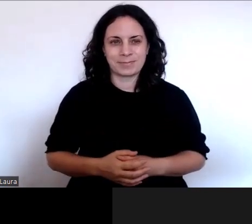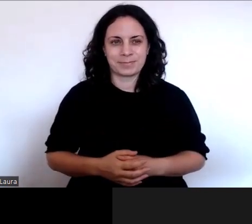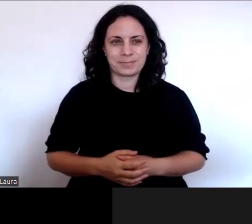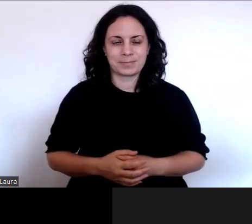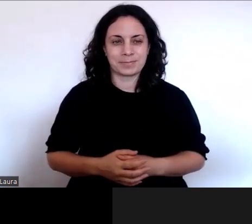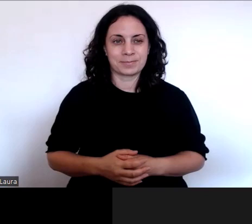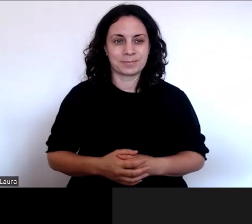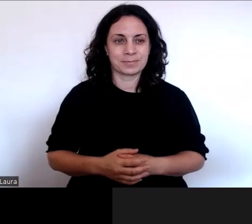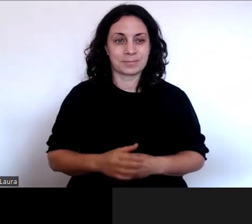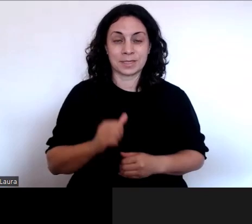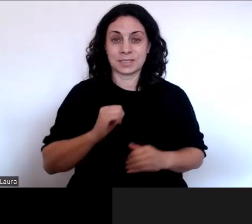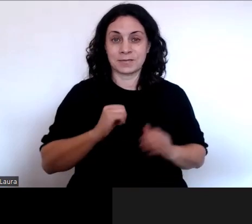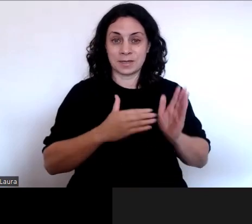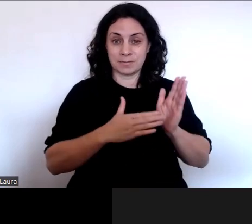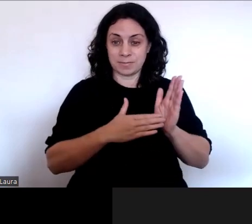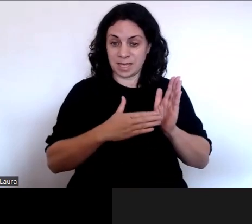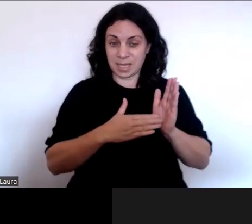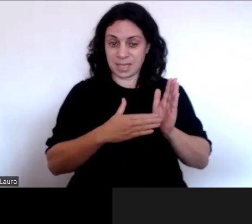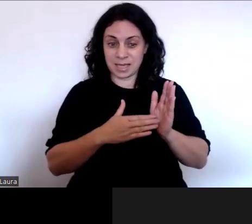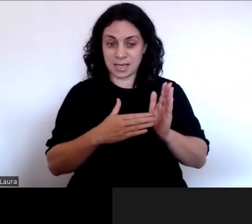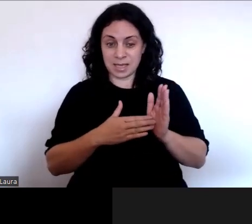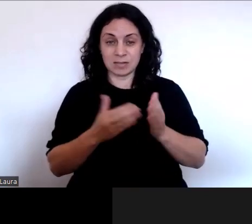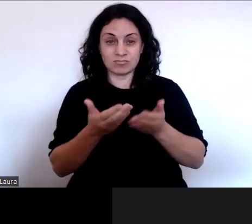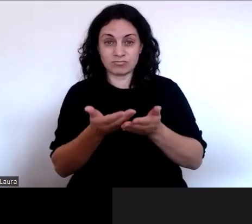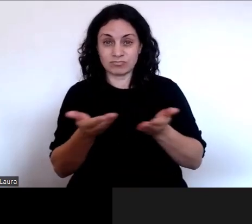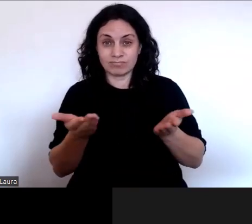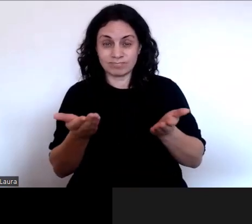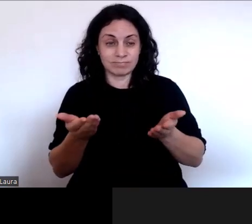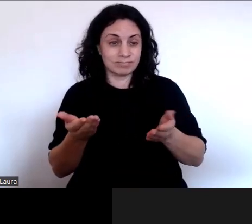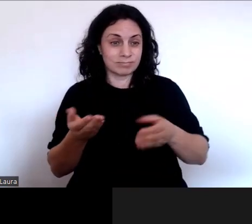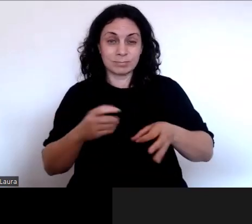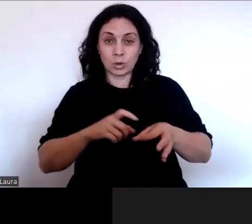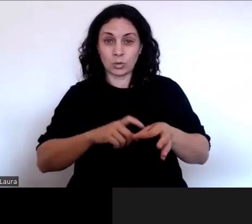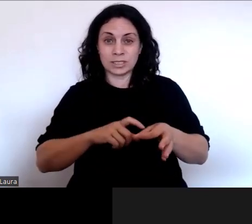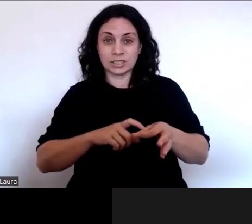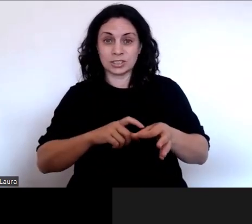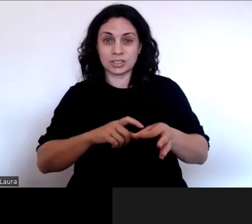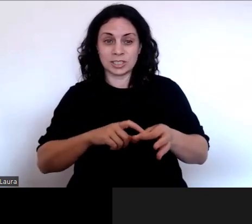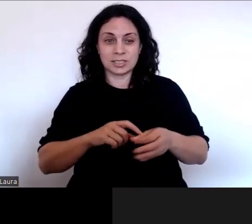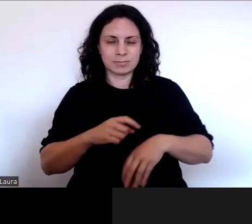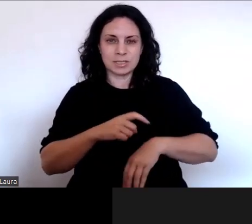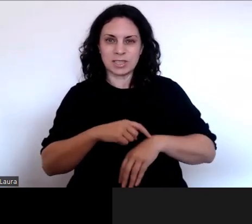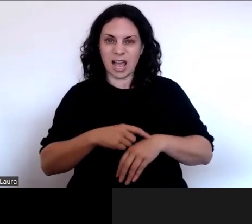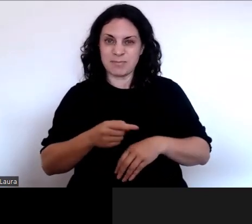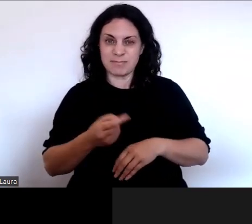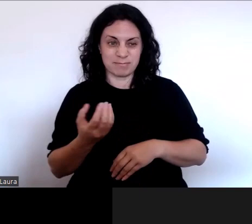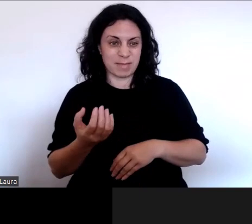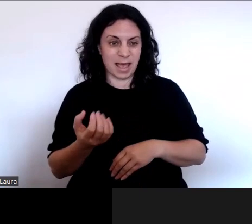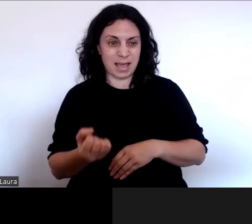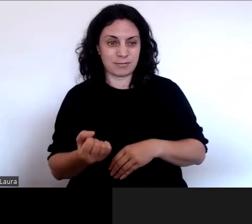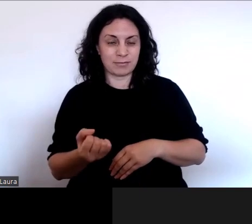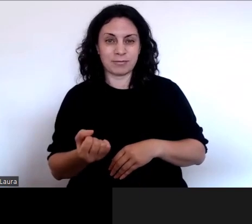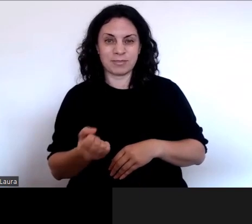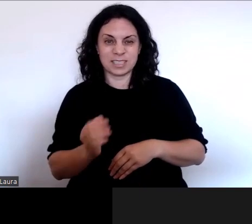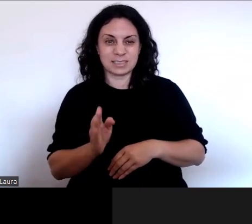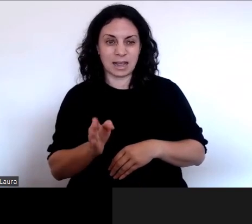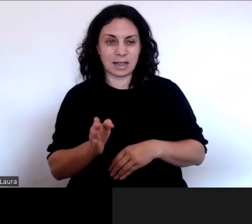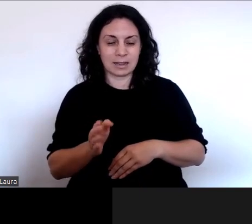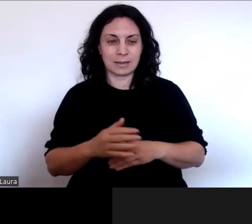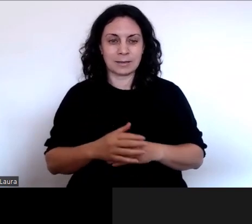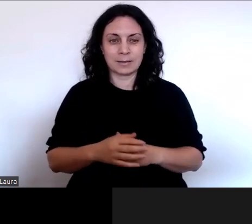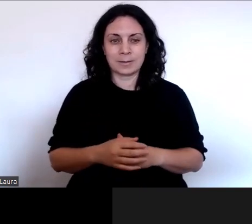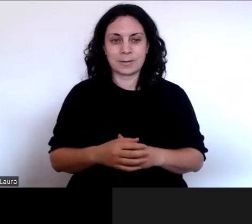We've got we've got we've some time for a few more questions, and so I've got one here, which was whether